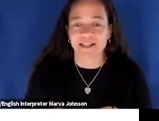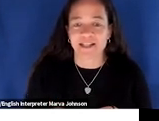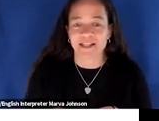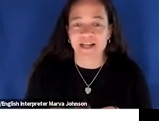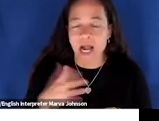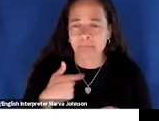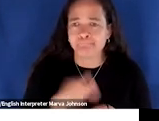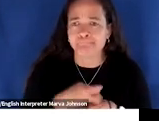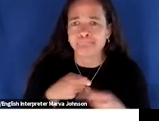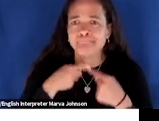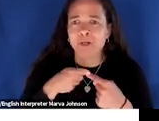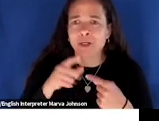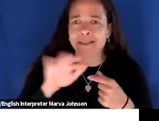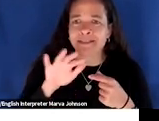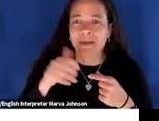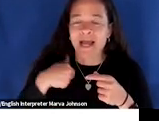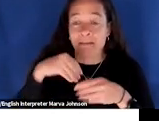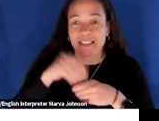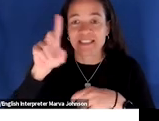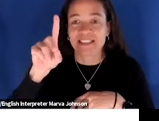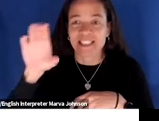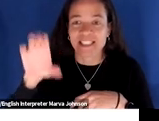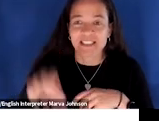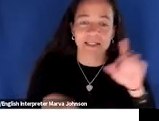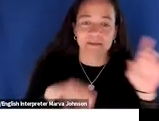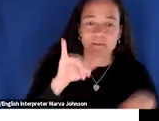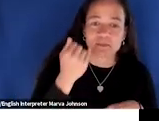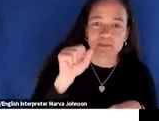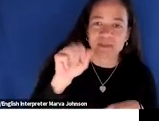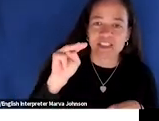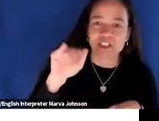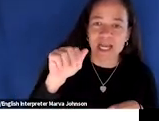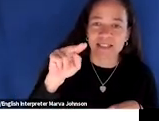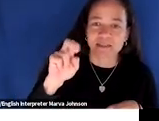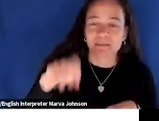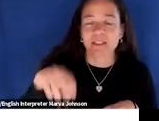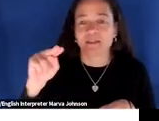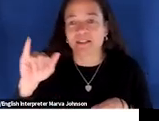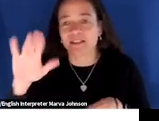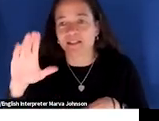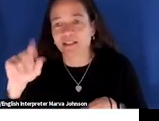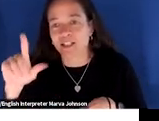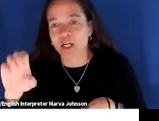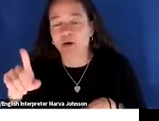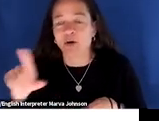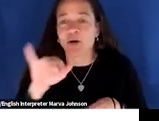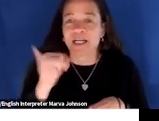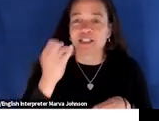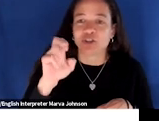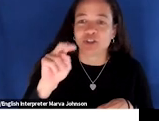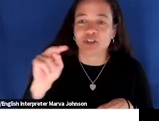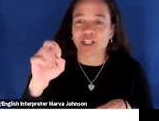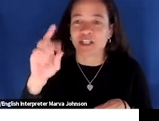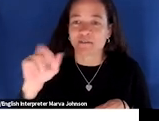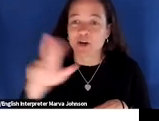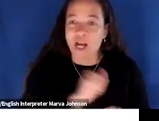and hey jasmine emily how are you nicole how are you my friend jennifer down in atlanta warming up for